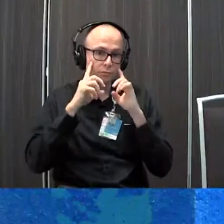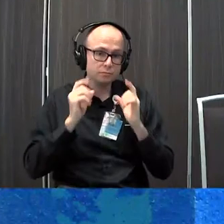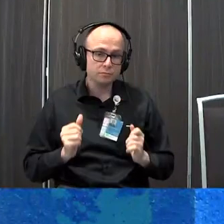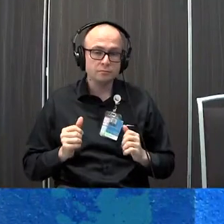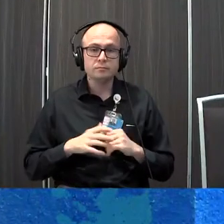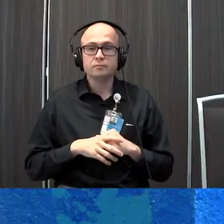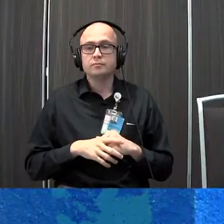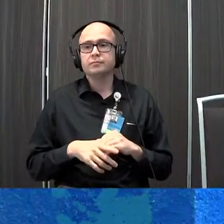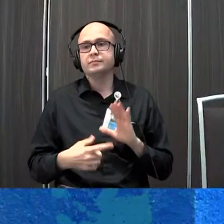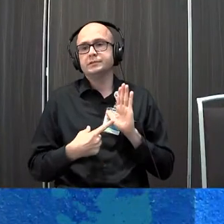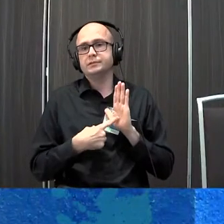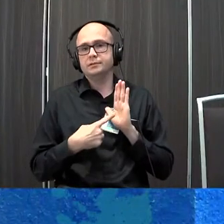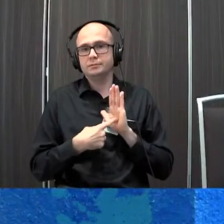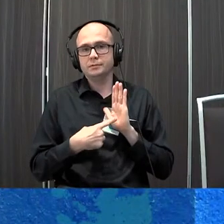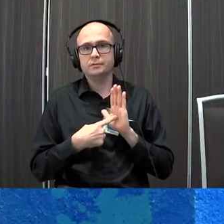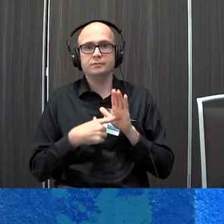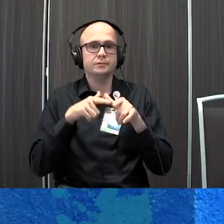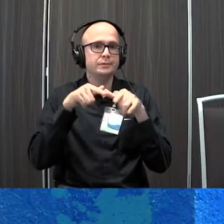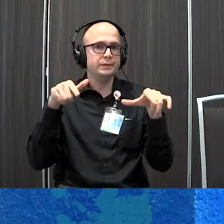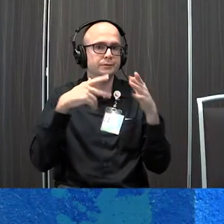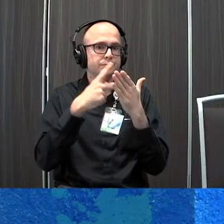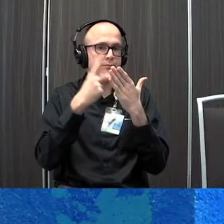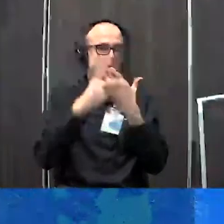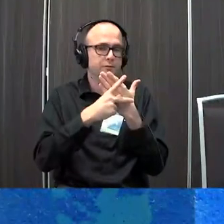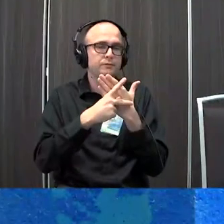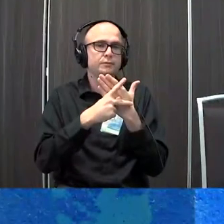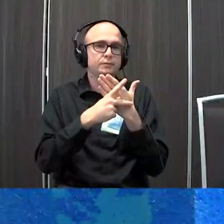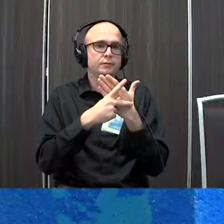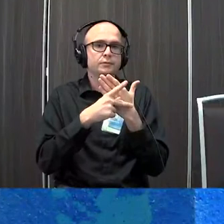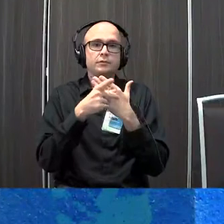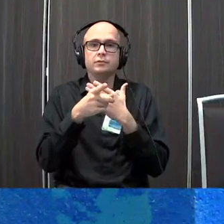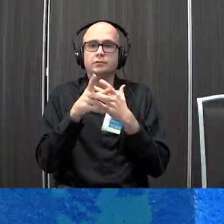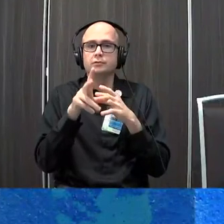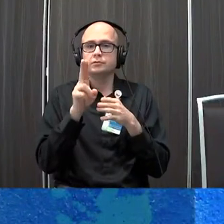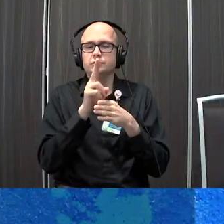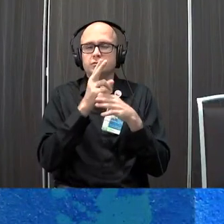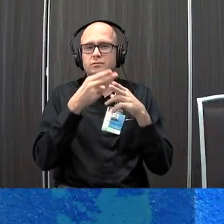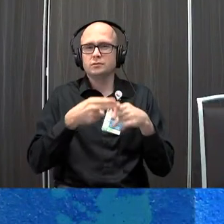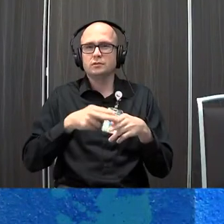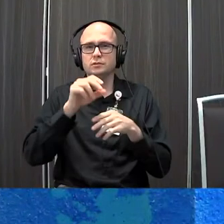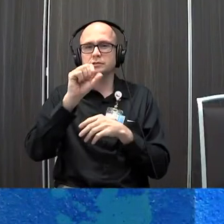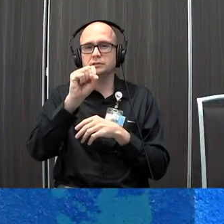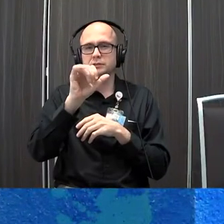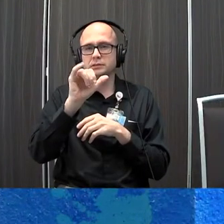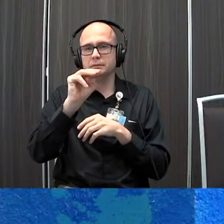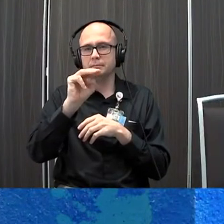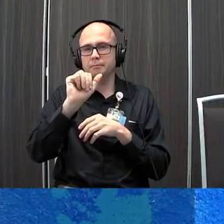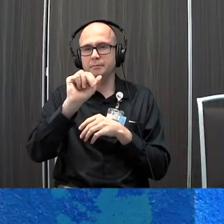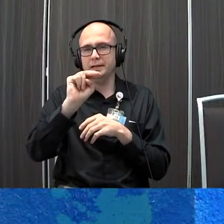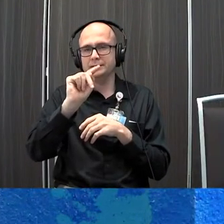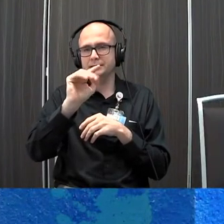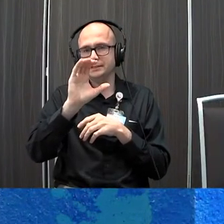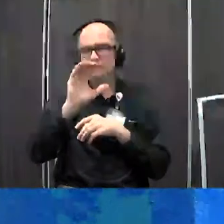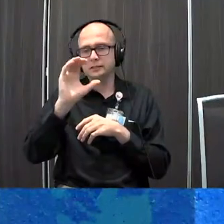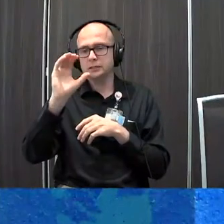so for example one of the language programs that uses what's called semantic compaction uses the